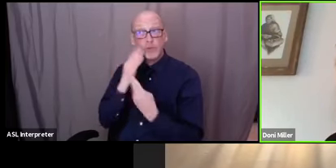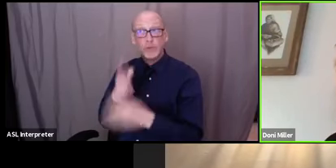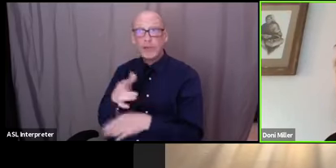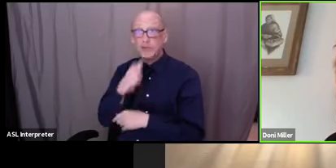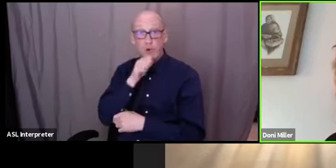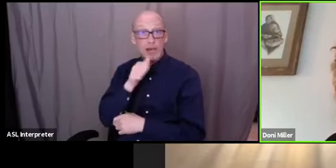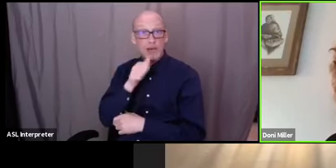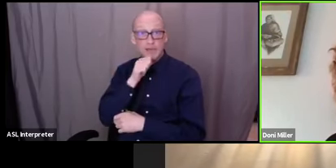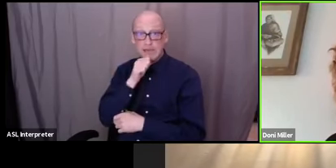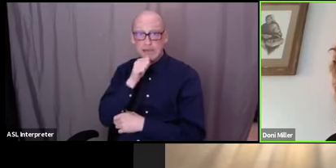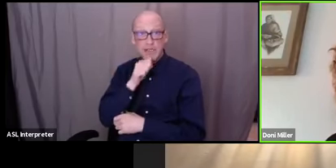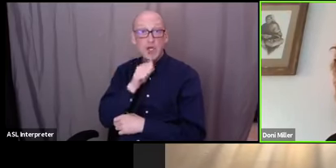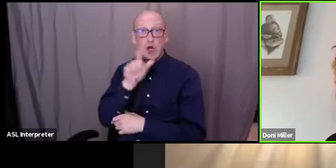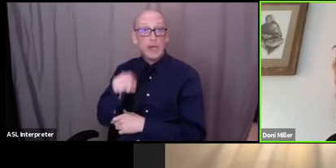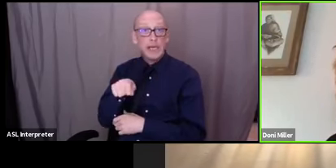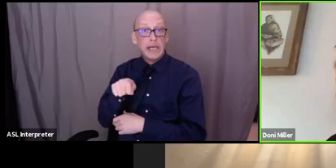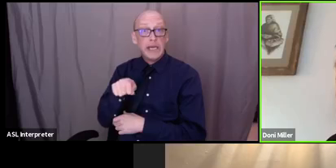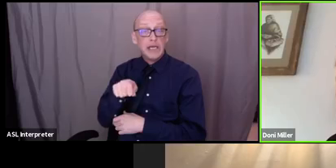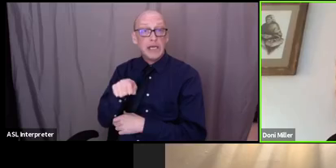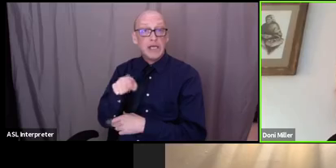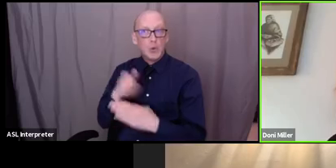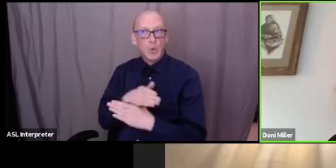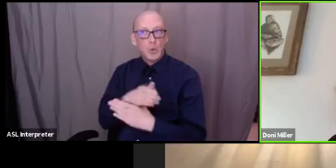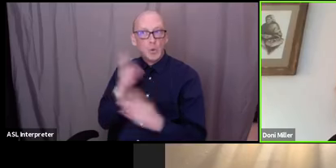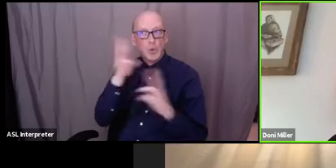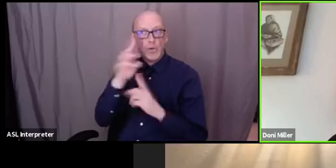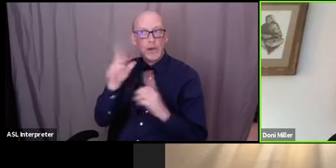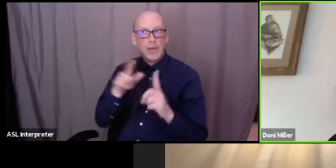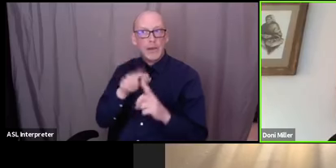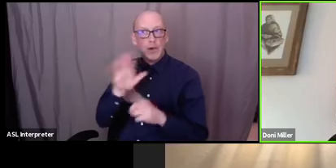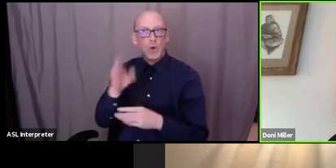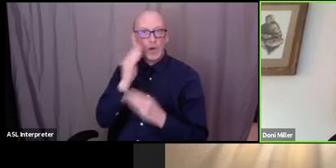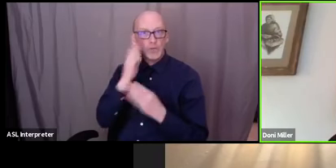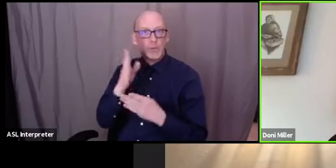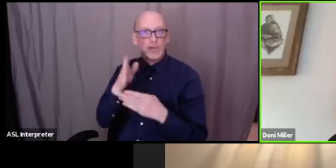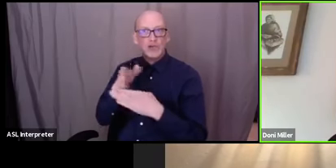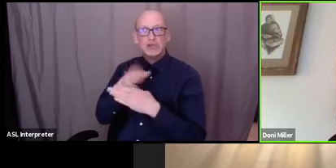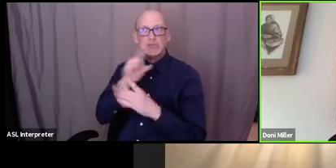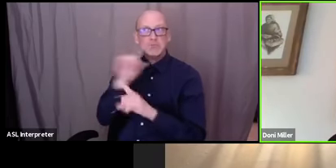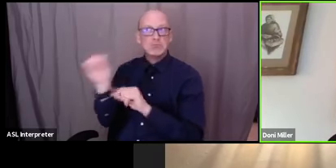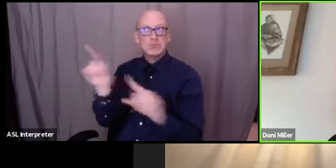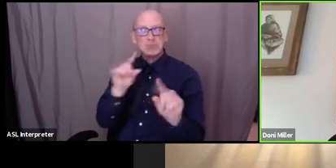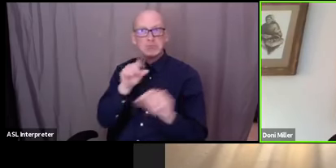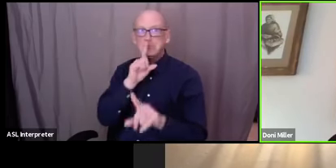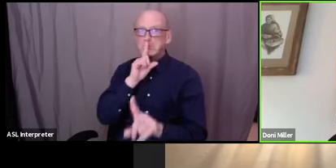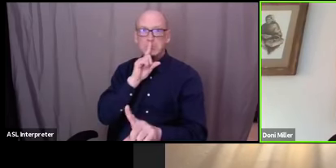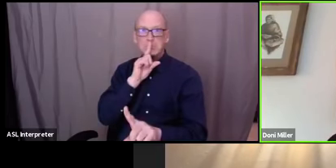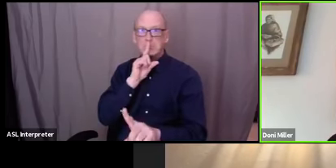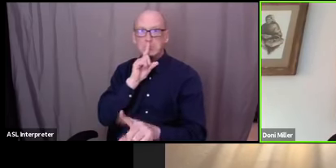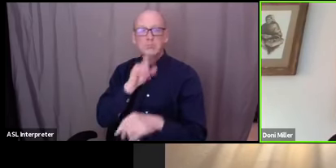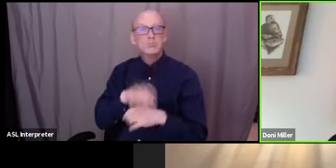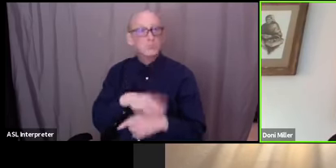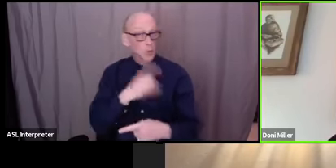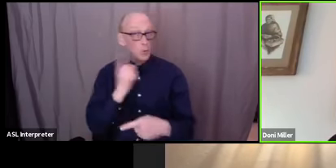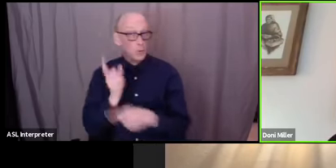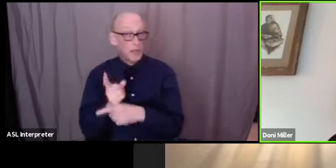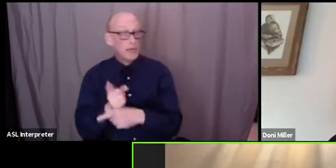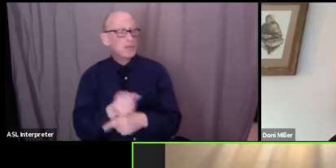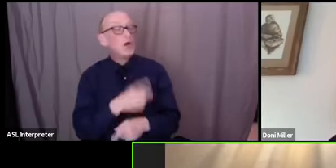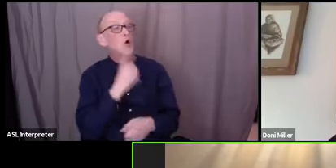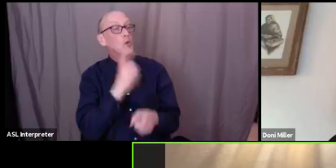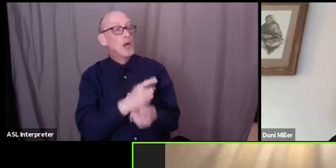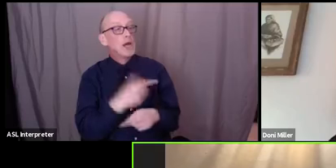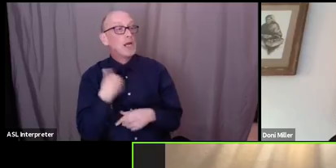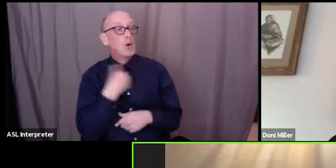don't have to worry about your information being shared um outside of the office is that right shalonda that's correct